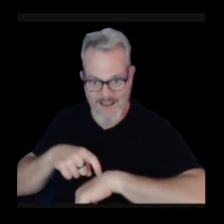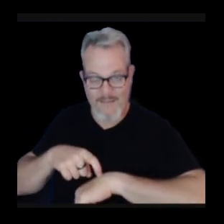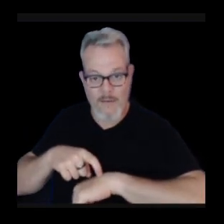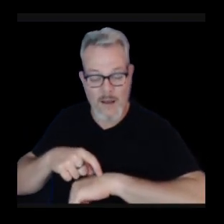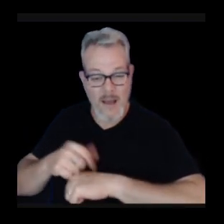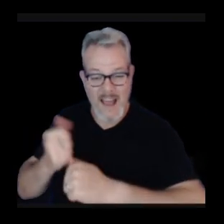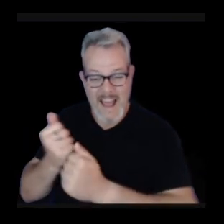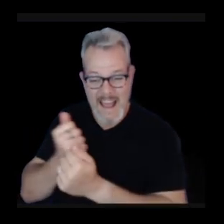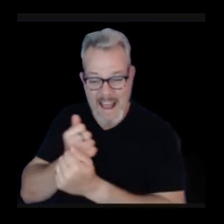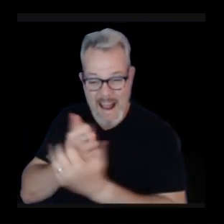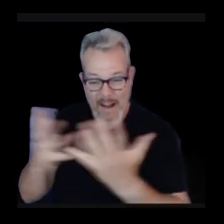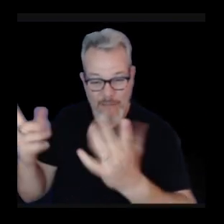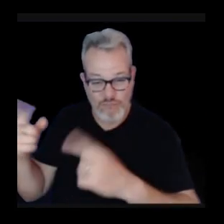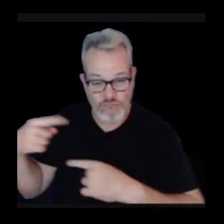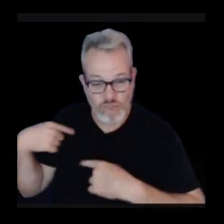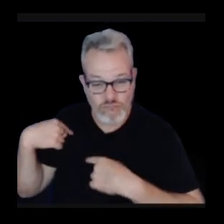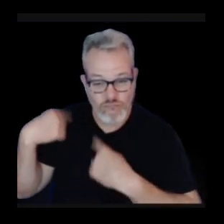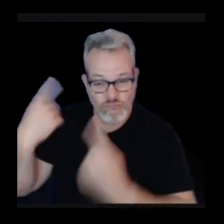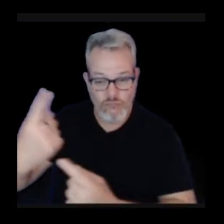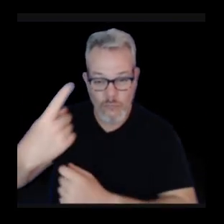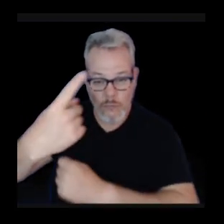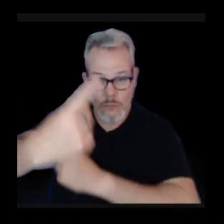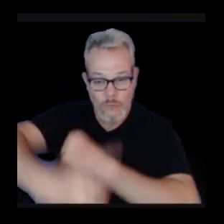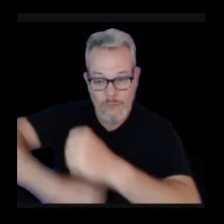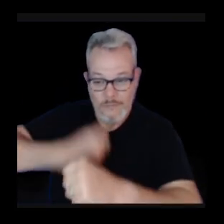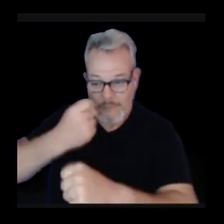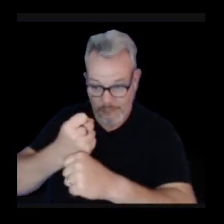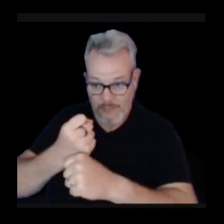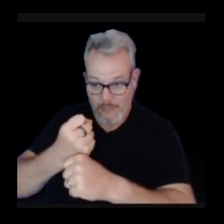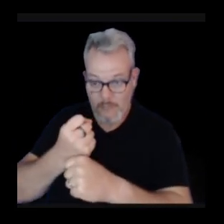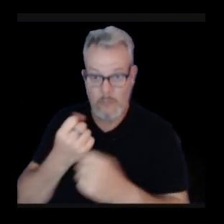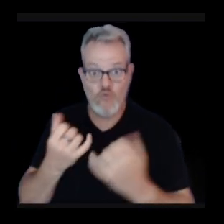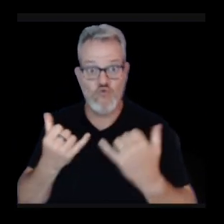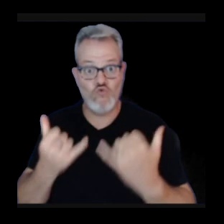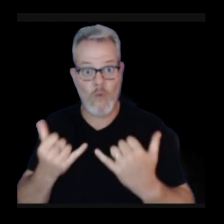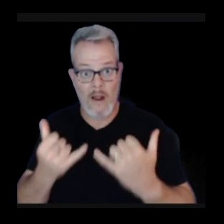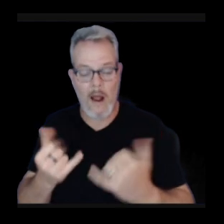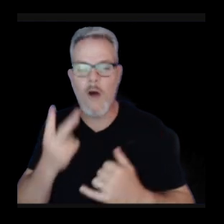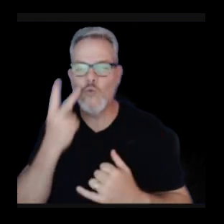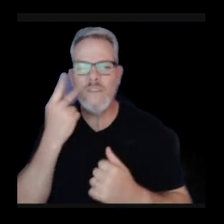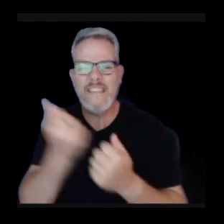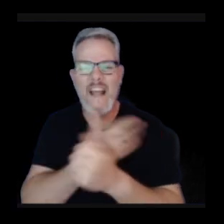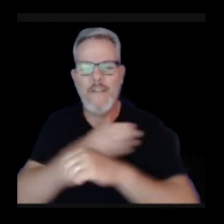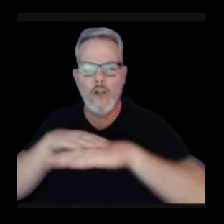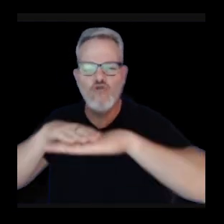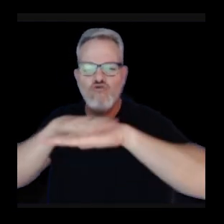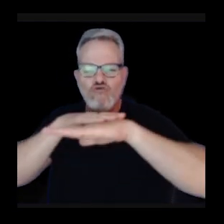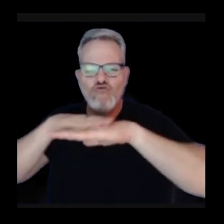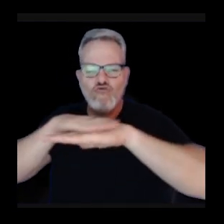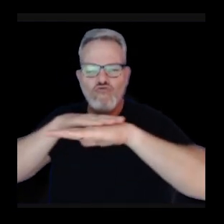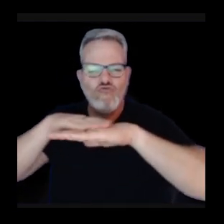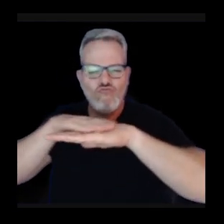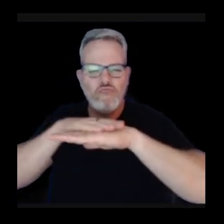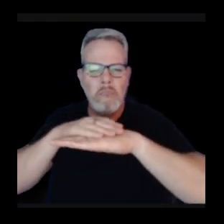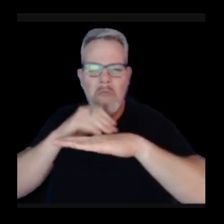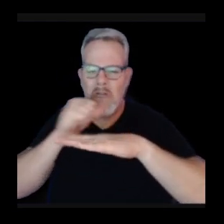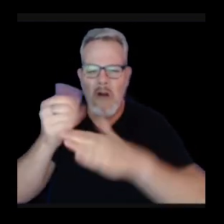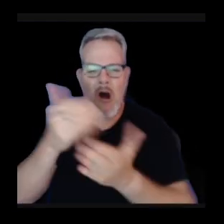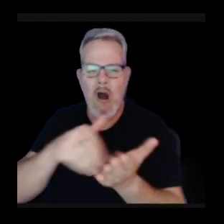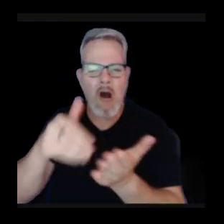the ones in here. So all shallower and not at very high rates.